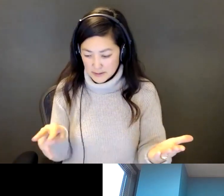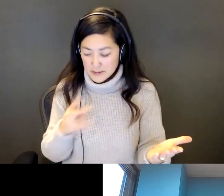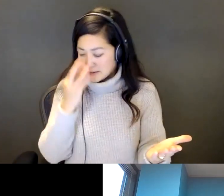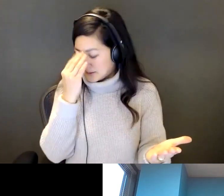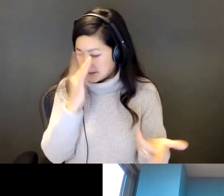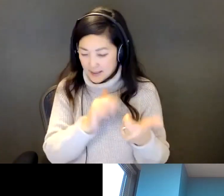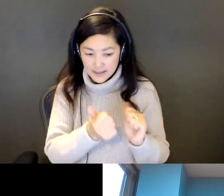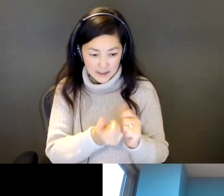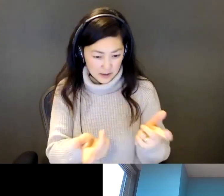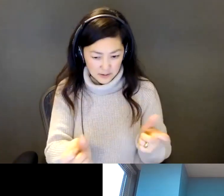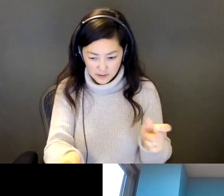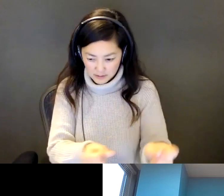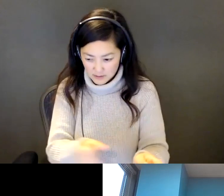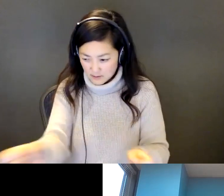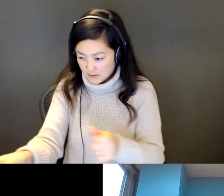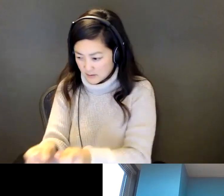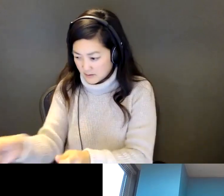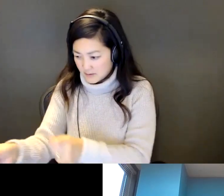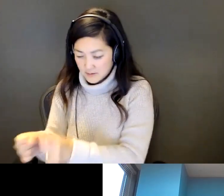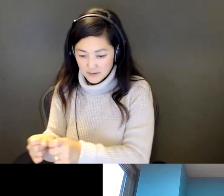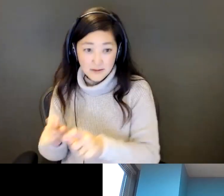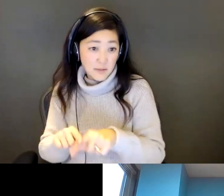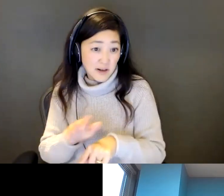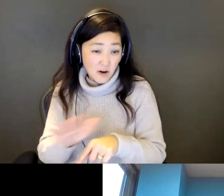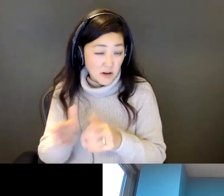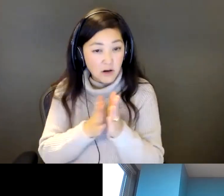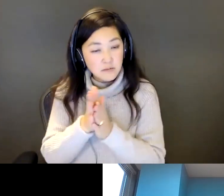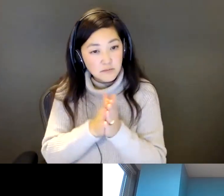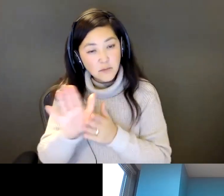how to match people based on their interests, learning styles and goals.